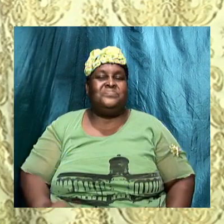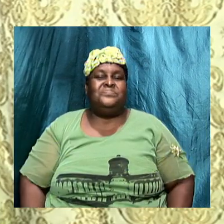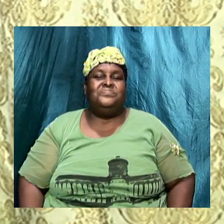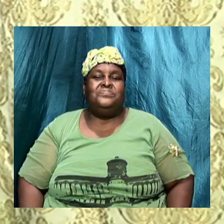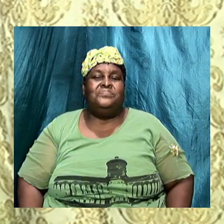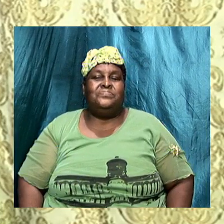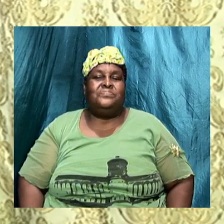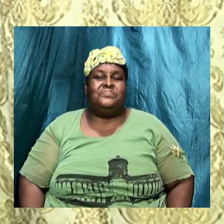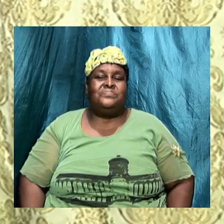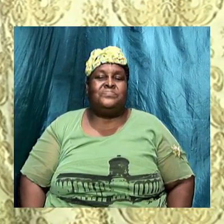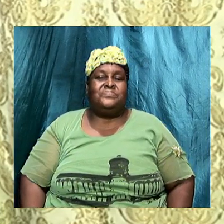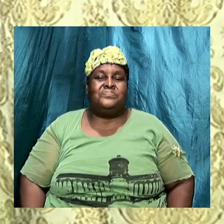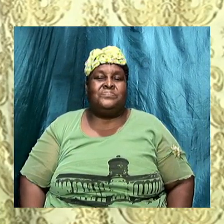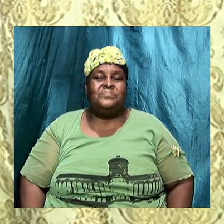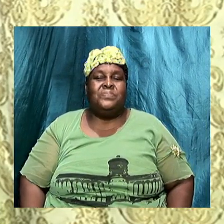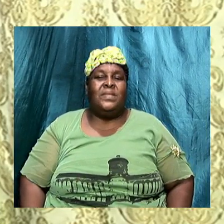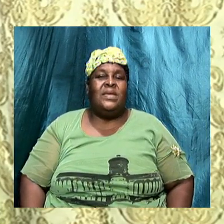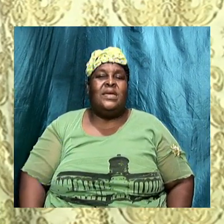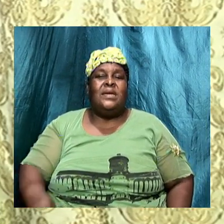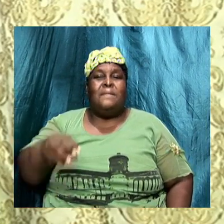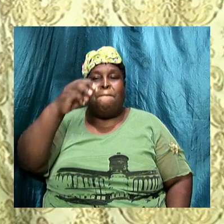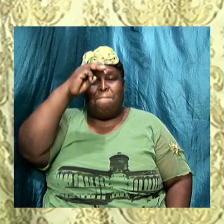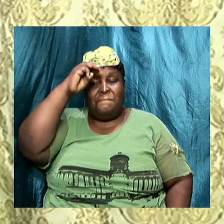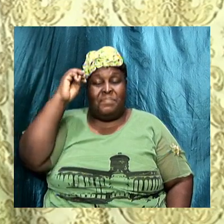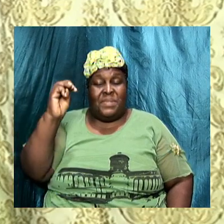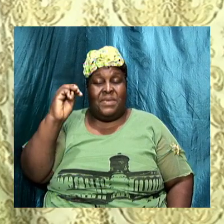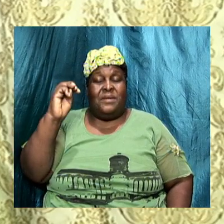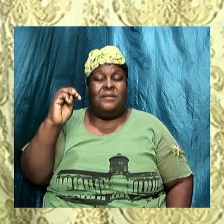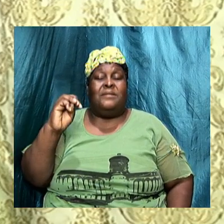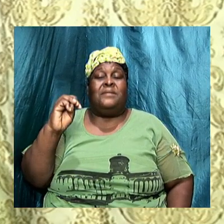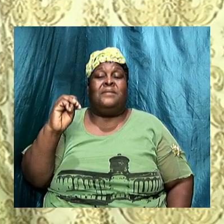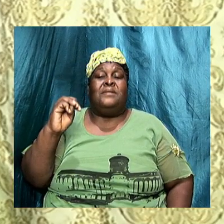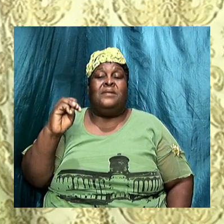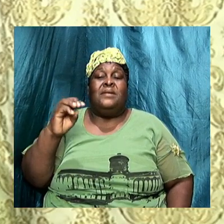1-6 Mary magnally the Bible says